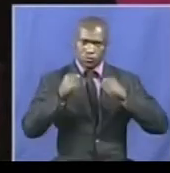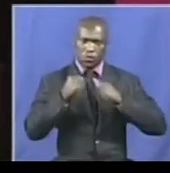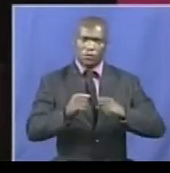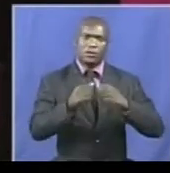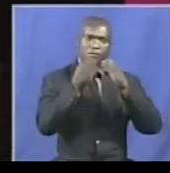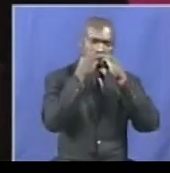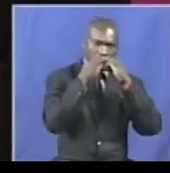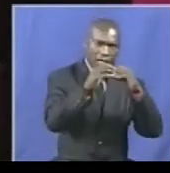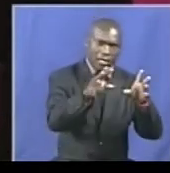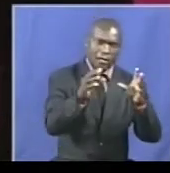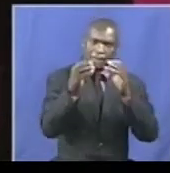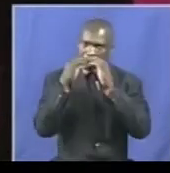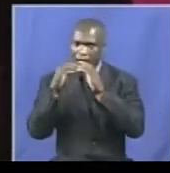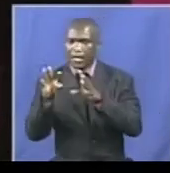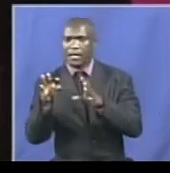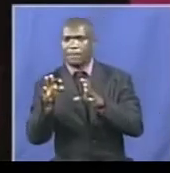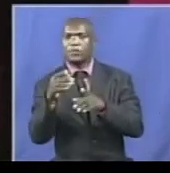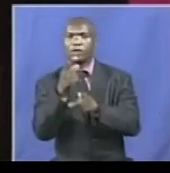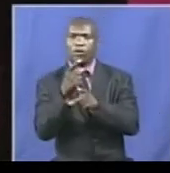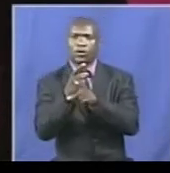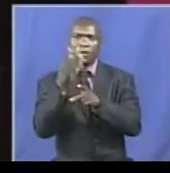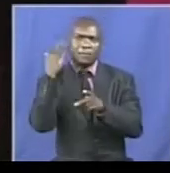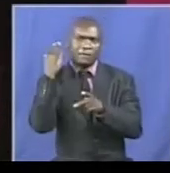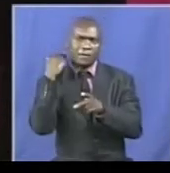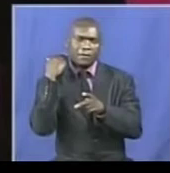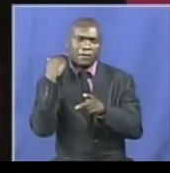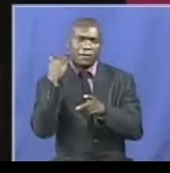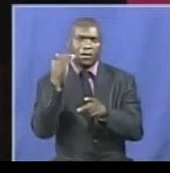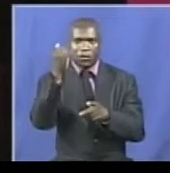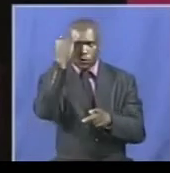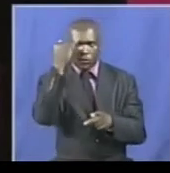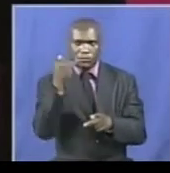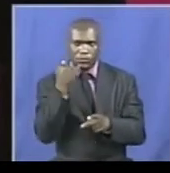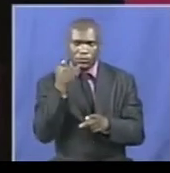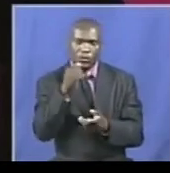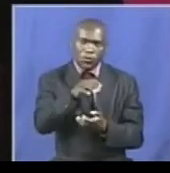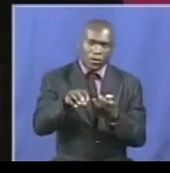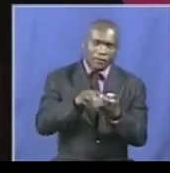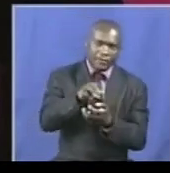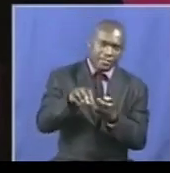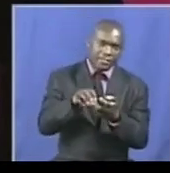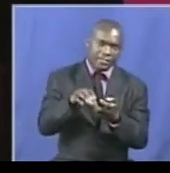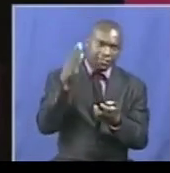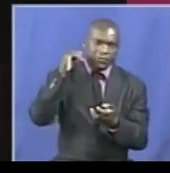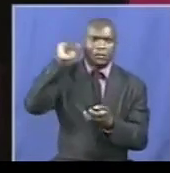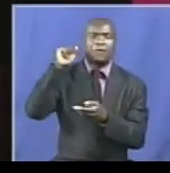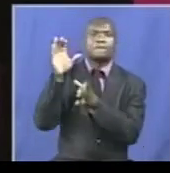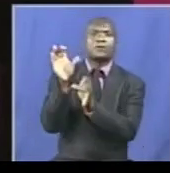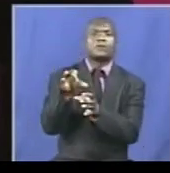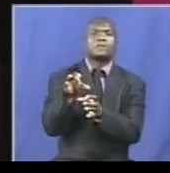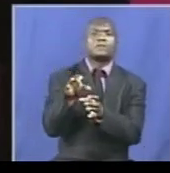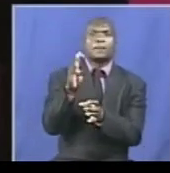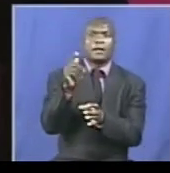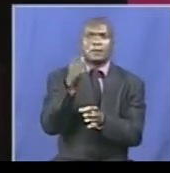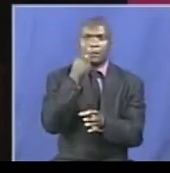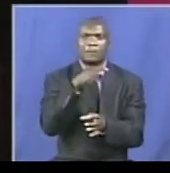in entirely exposing the rot that had set in the party and the national body